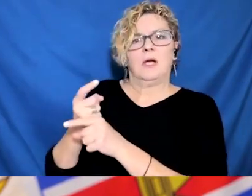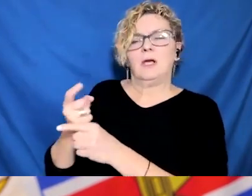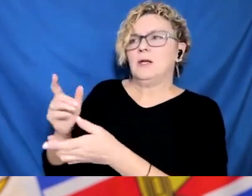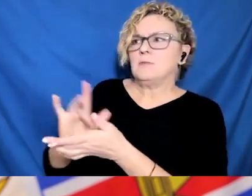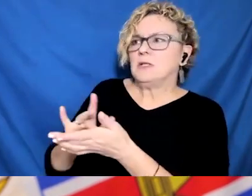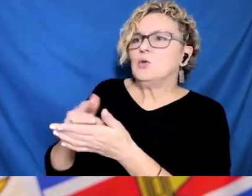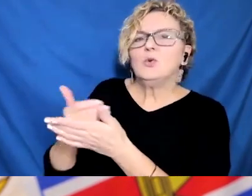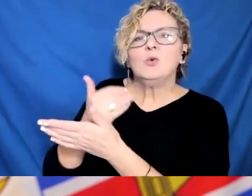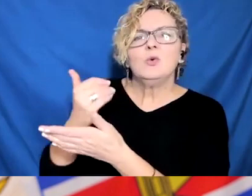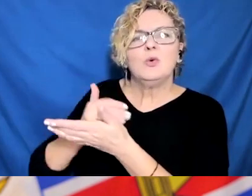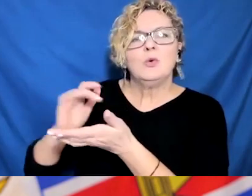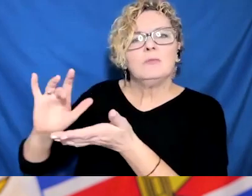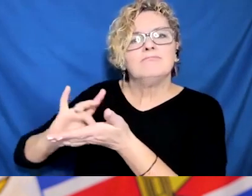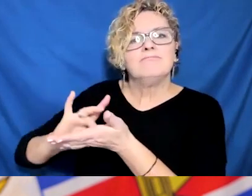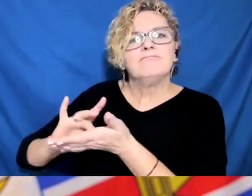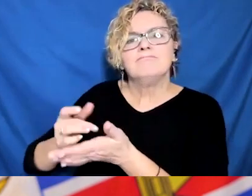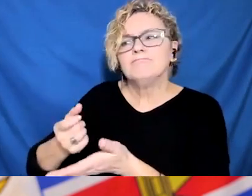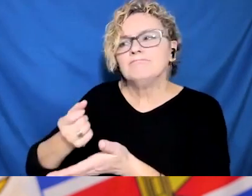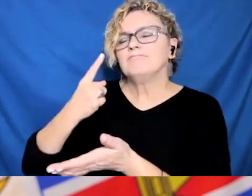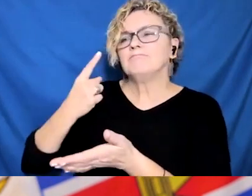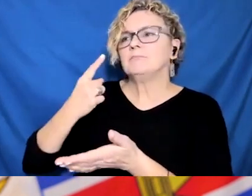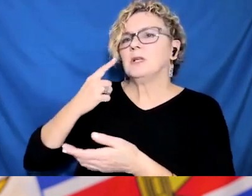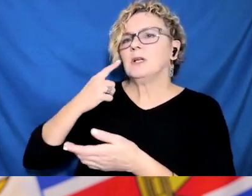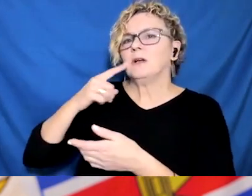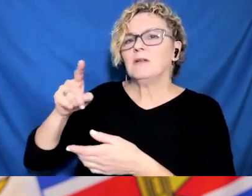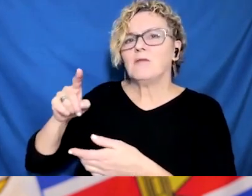but it's not part of the publicly funded system.